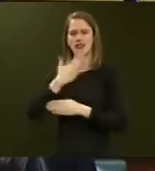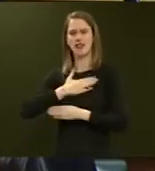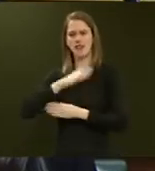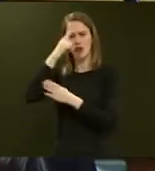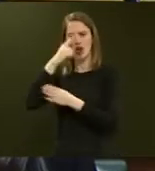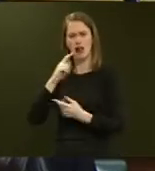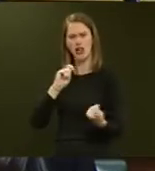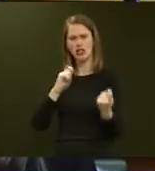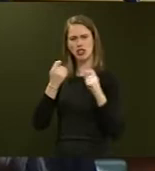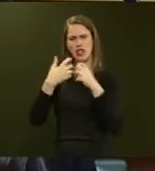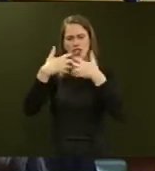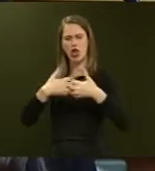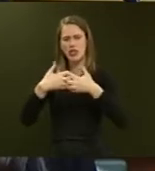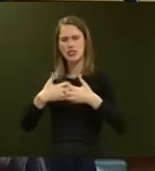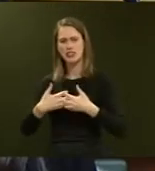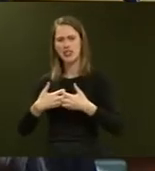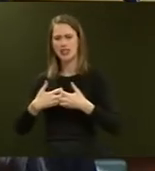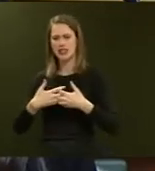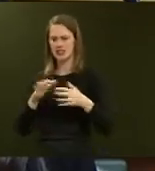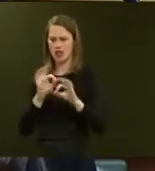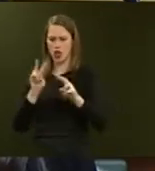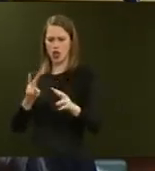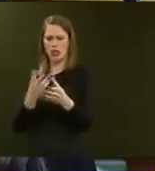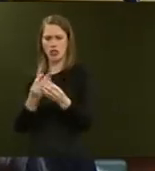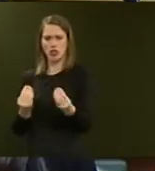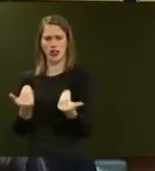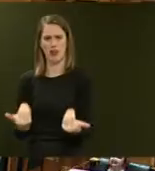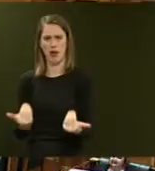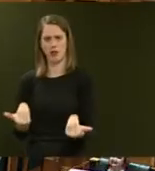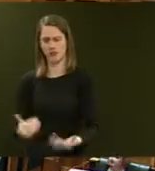changing technologies. It doesn't look like any solution at all at this stage.